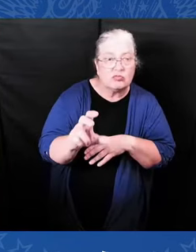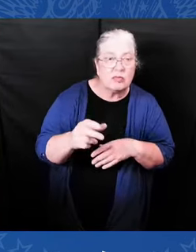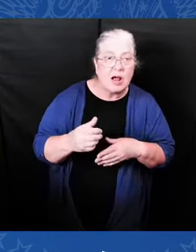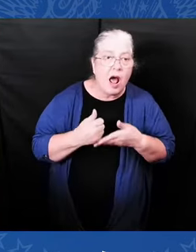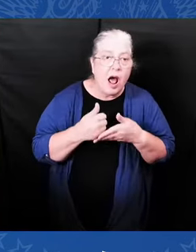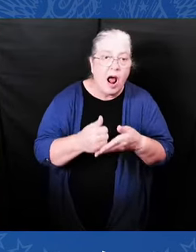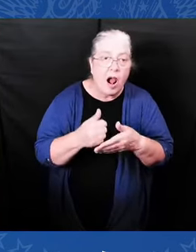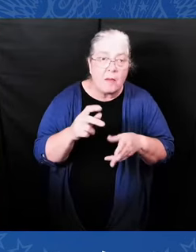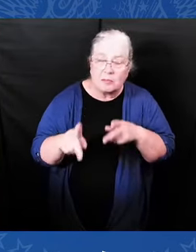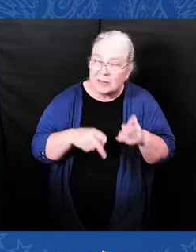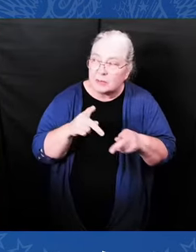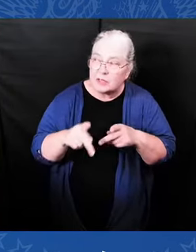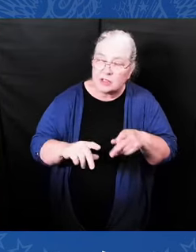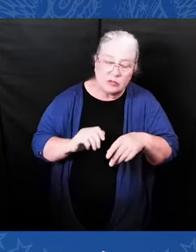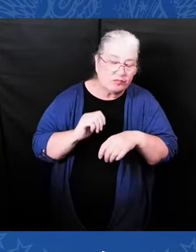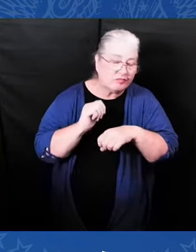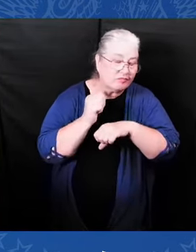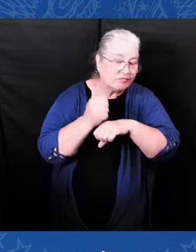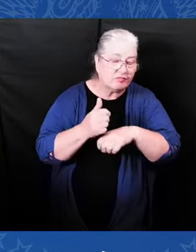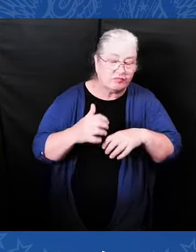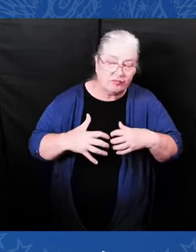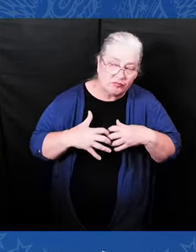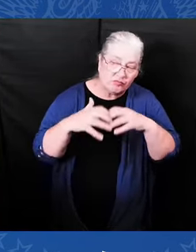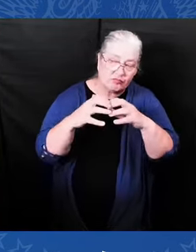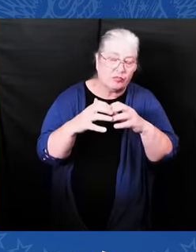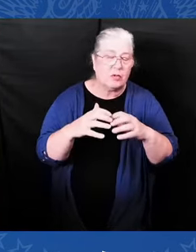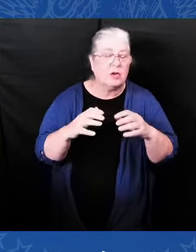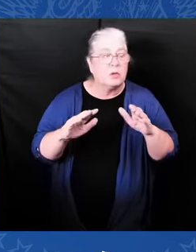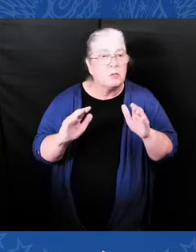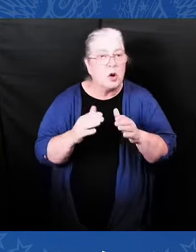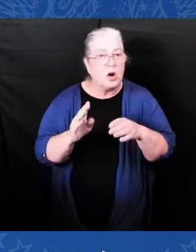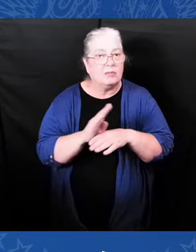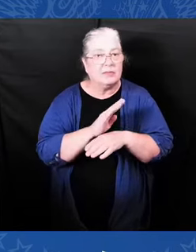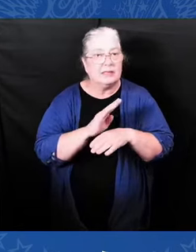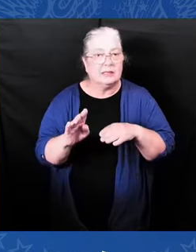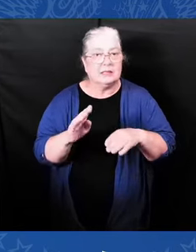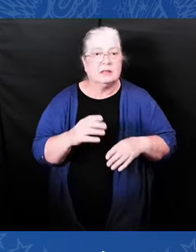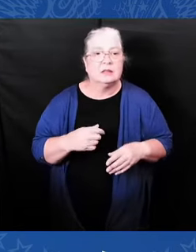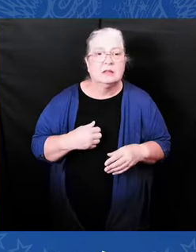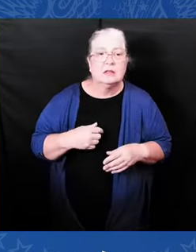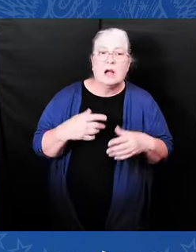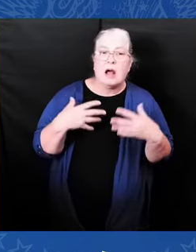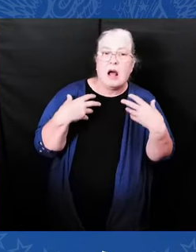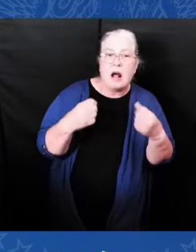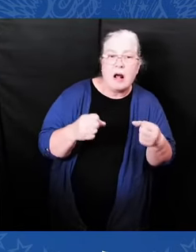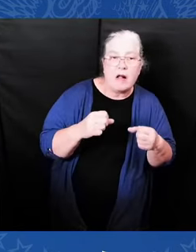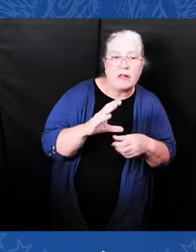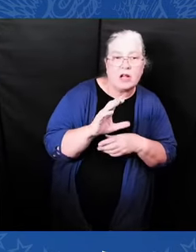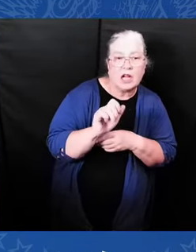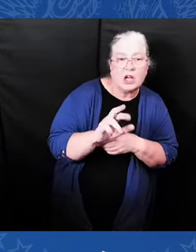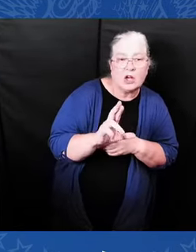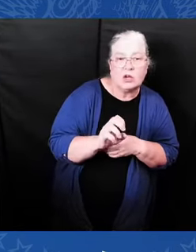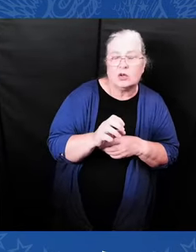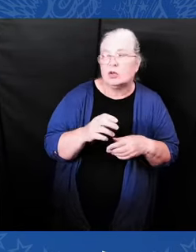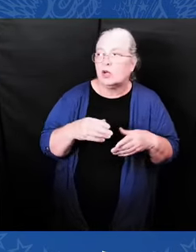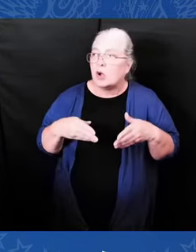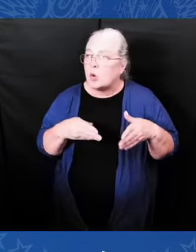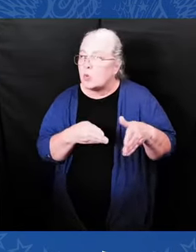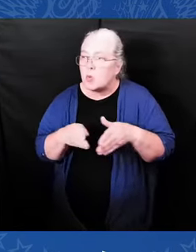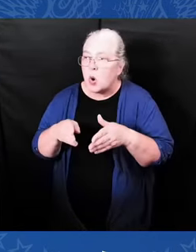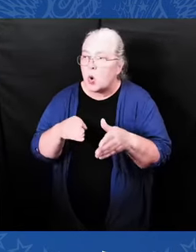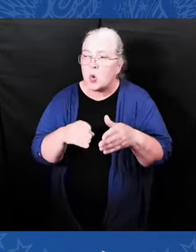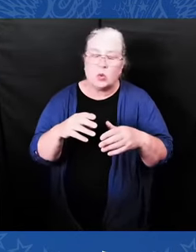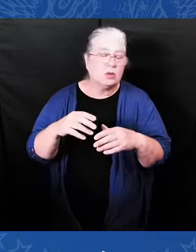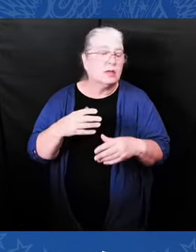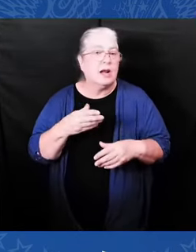-growth, high-wage industries like healthcare and infrastructure. Plus, my administration oversees hundreds of billions of dollars in federal